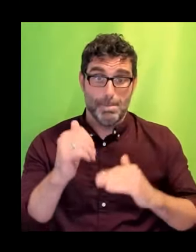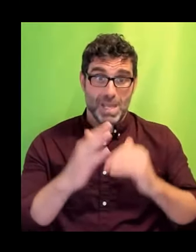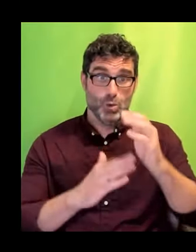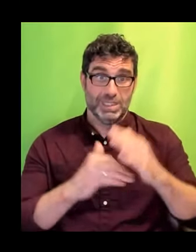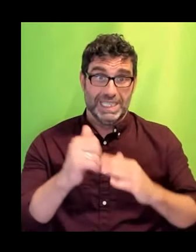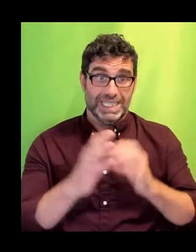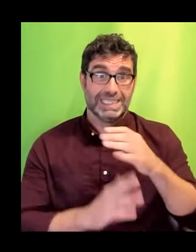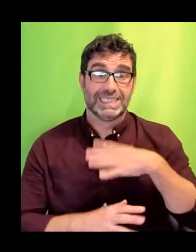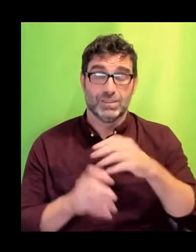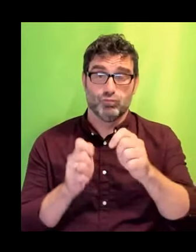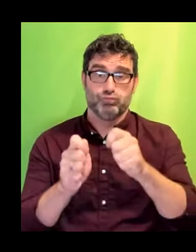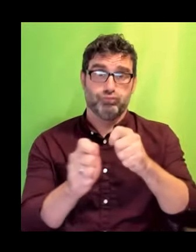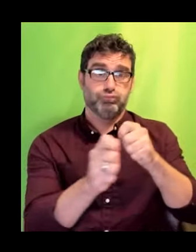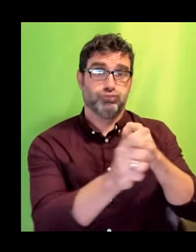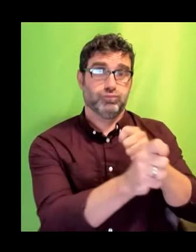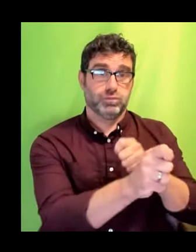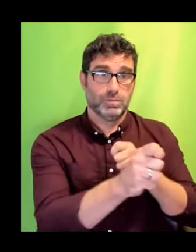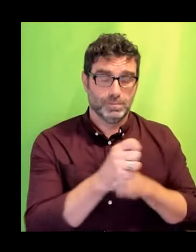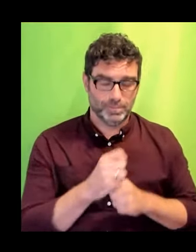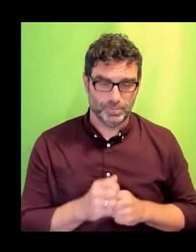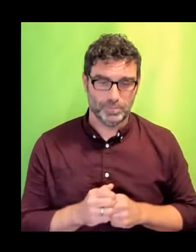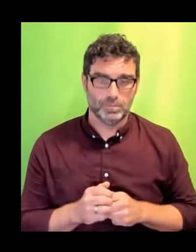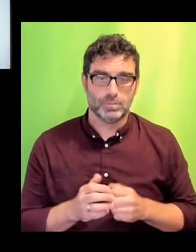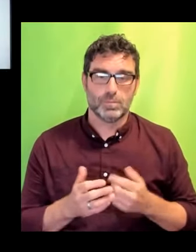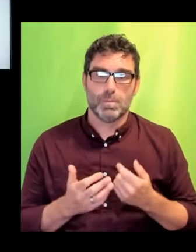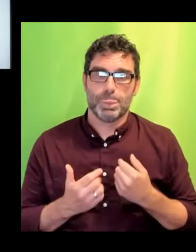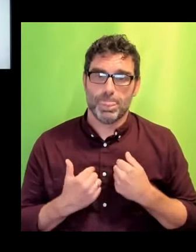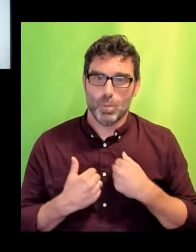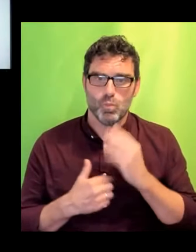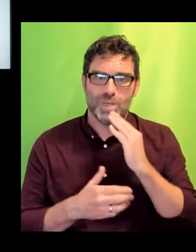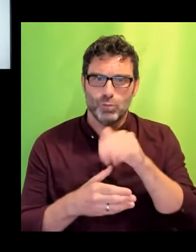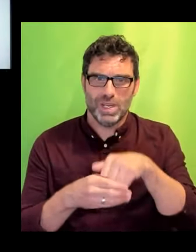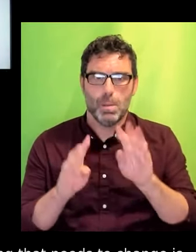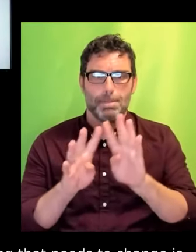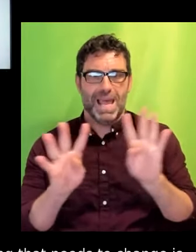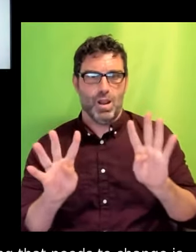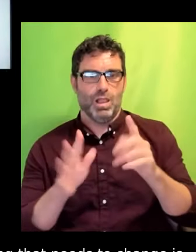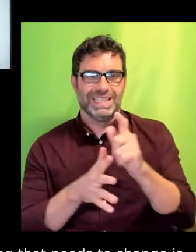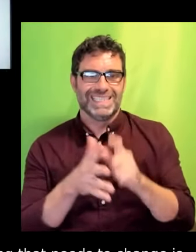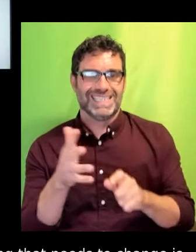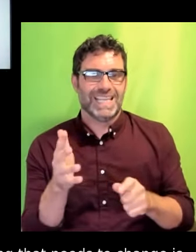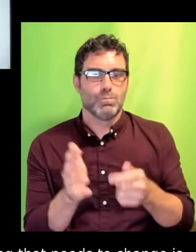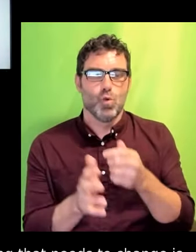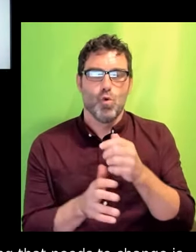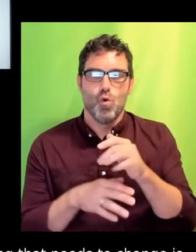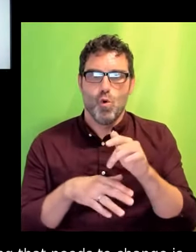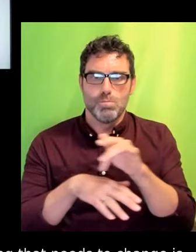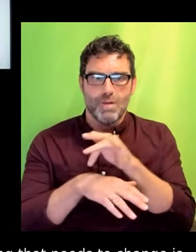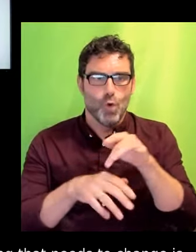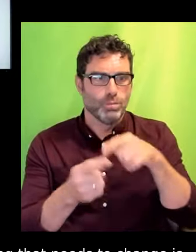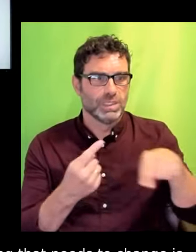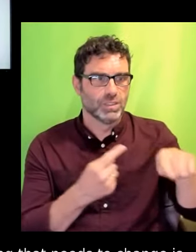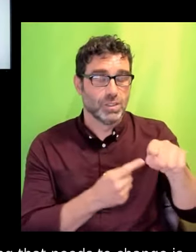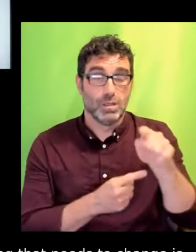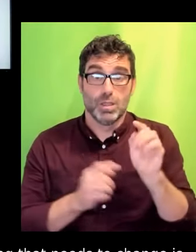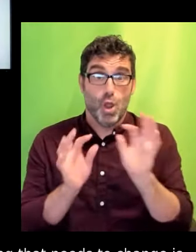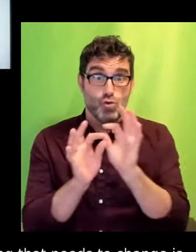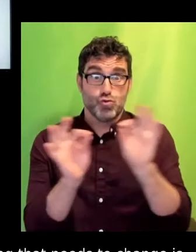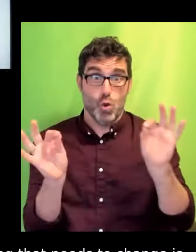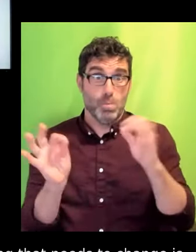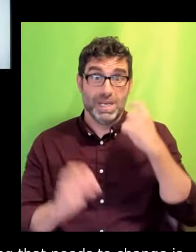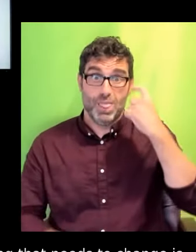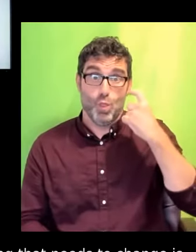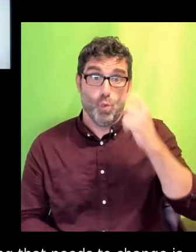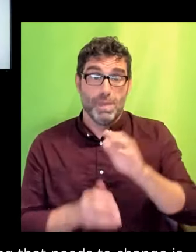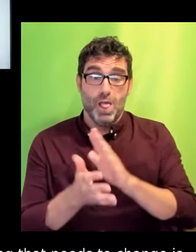Sit on a panel with disabled artists and the thing you hear again and again is that no one considered that the honey wagons, and for those of you that don't speak fluent film